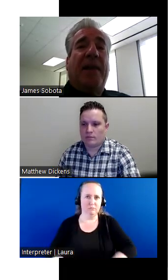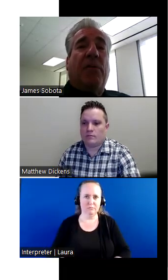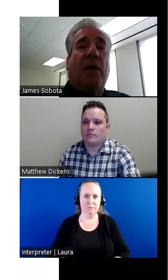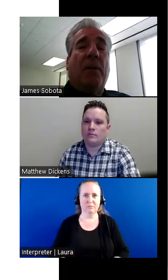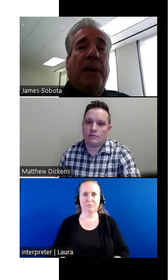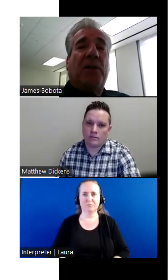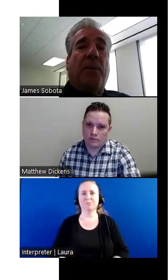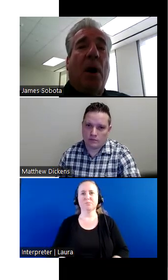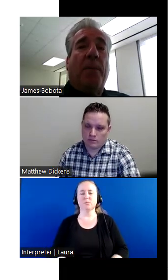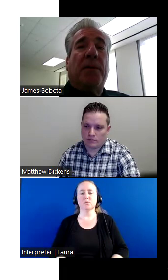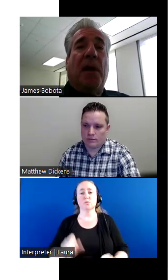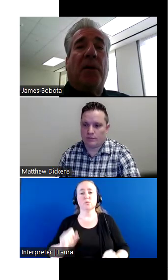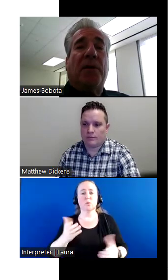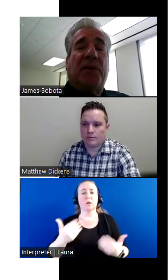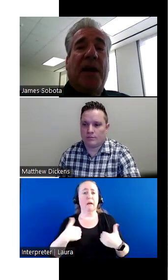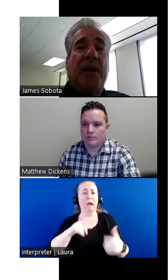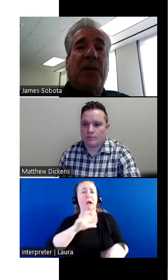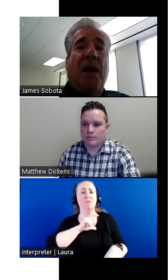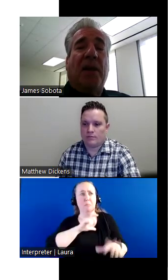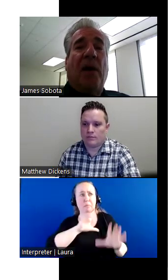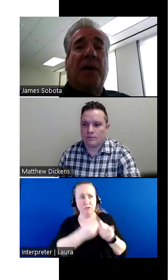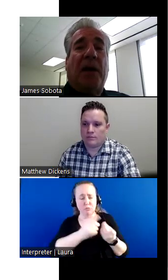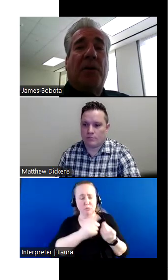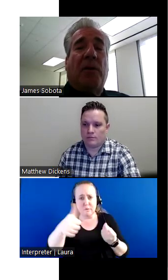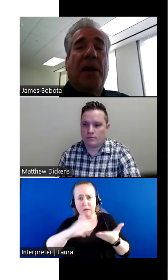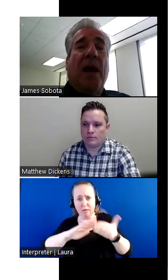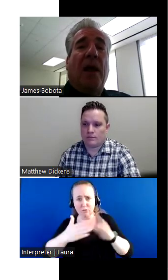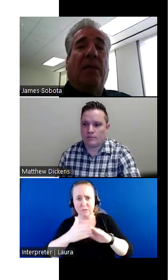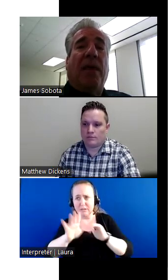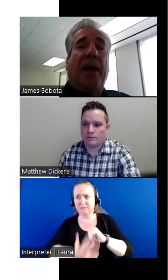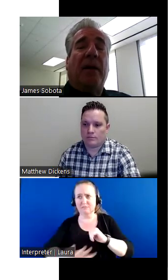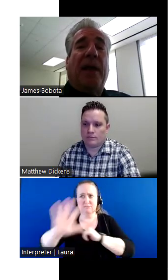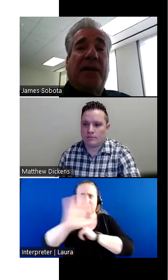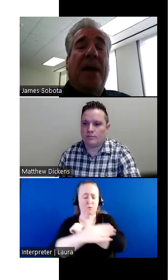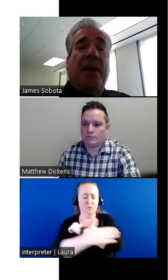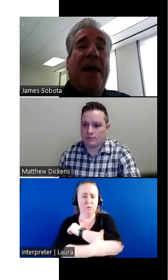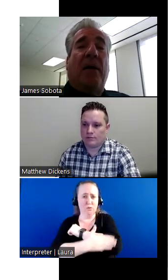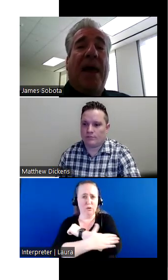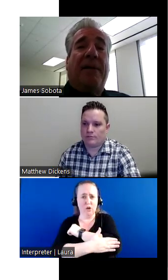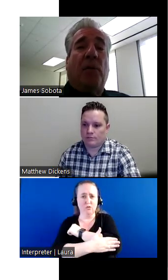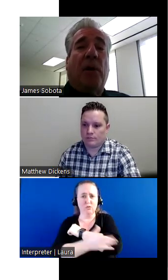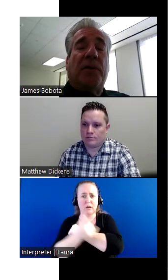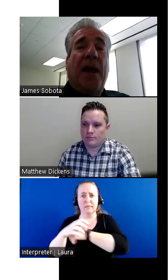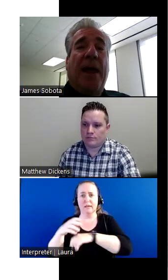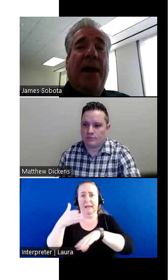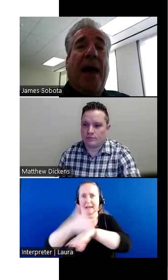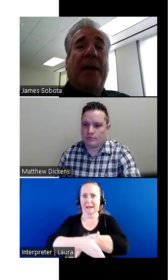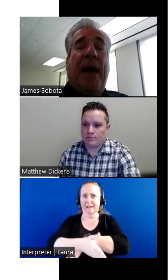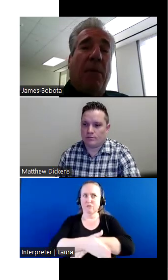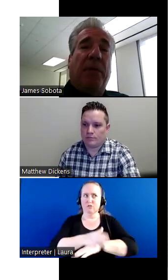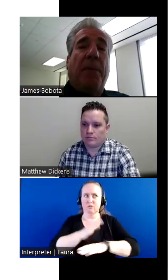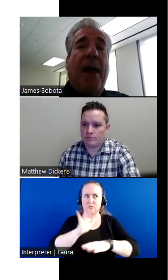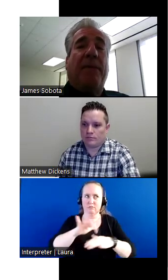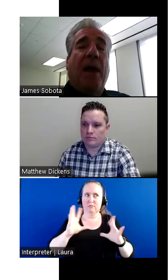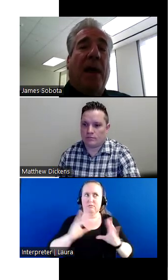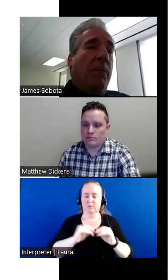said, there were police departments and other cities throughout the country that they sat me down afterwards. And I